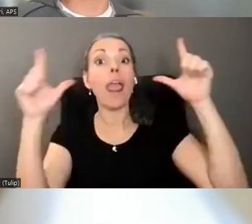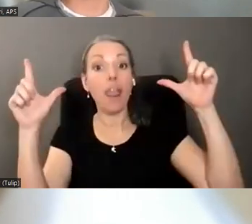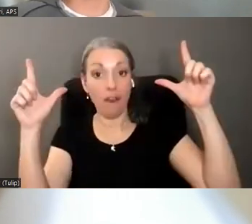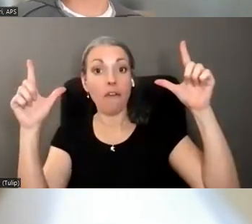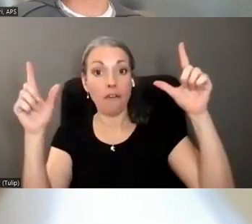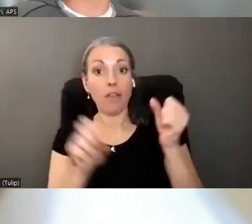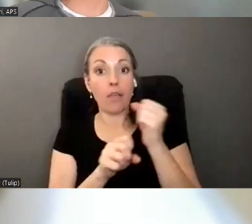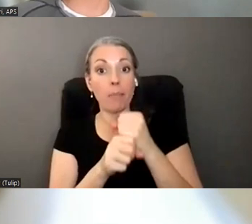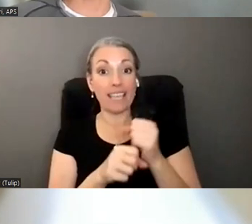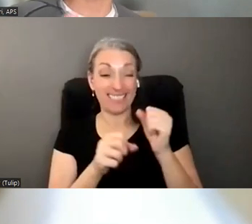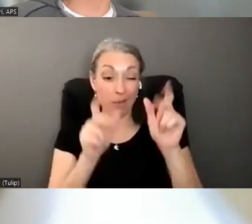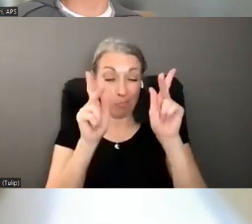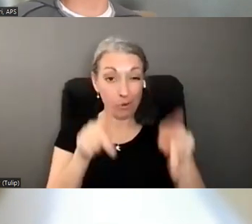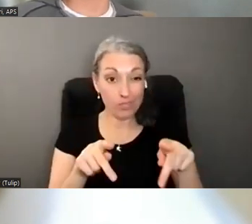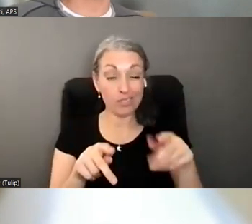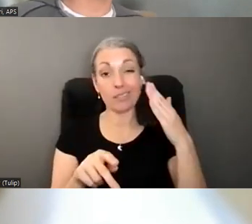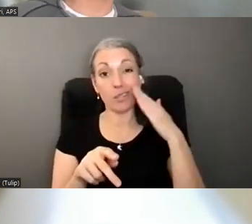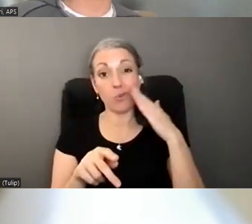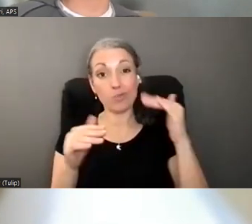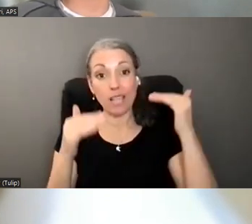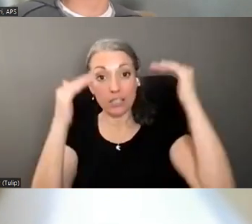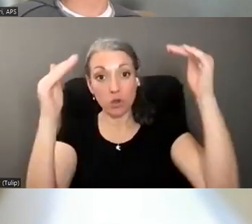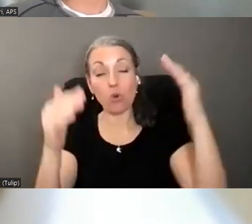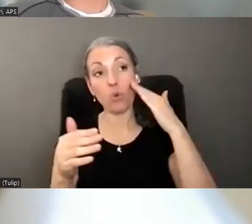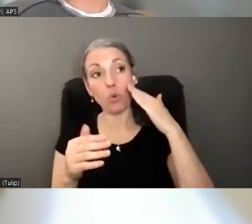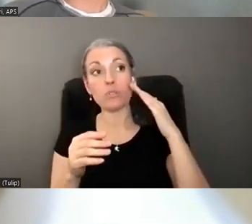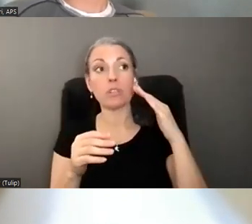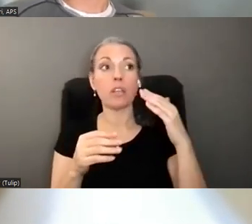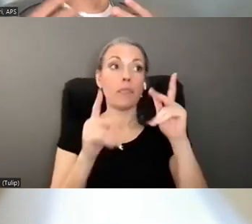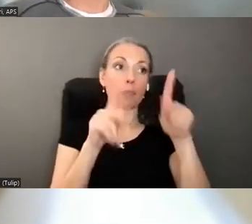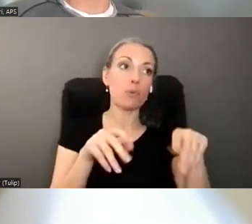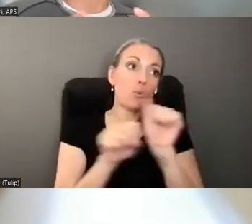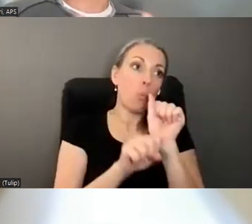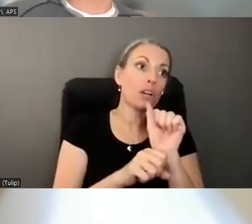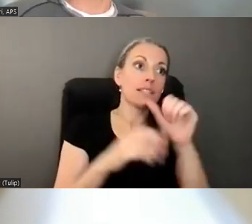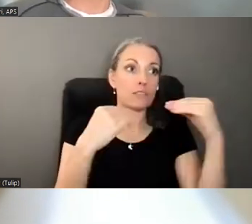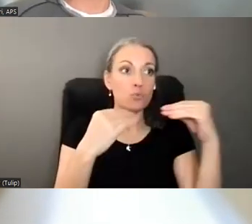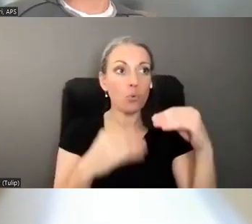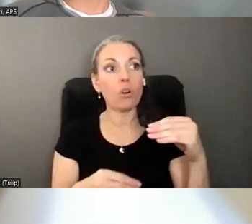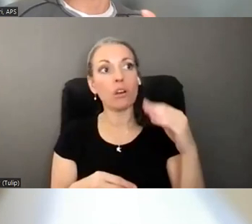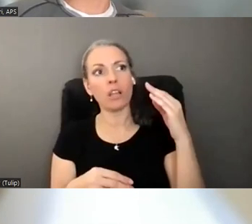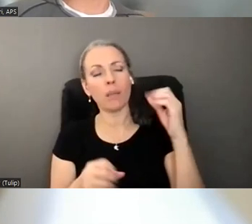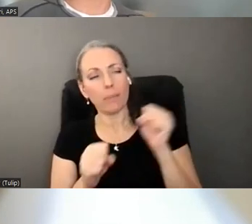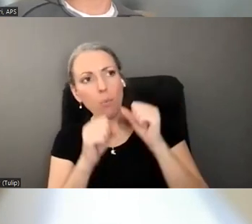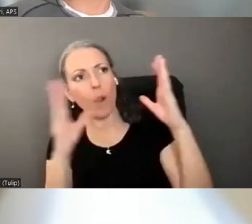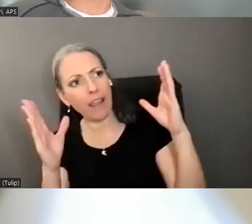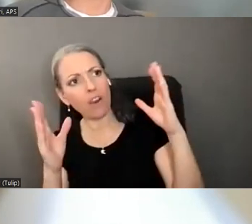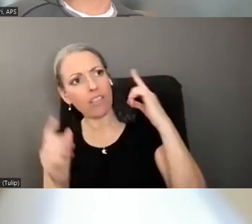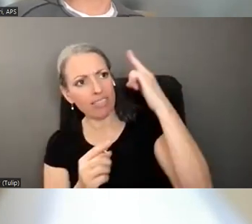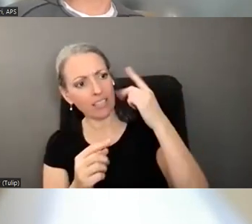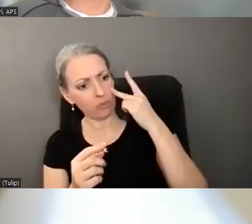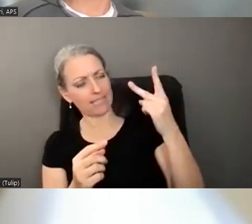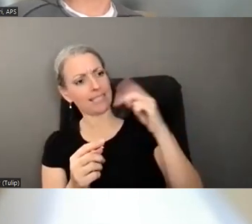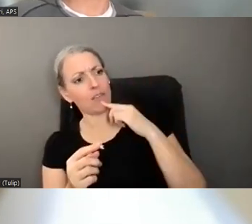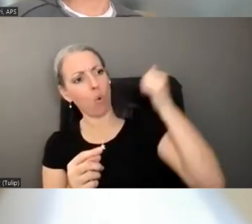it so that the average person on the street the average adult the grocery store that that they're aware and thinking about this when they're when they're seeing older